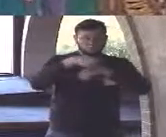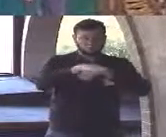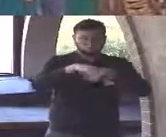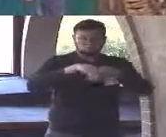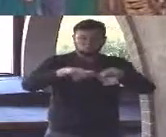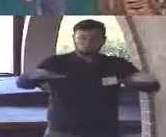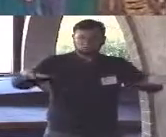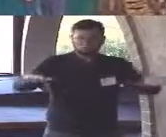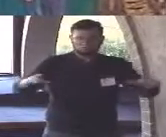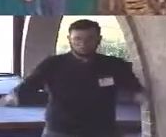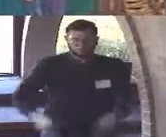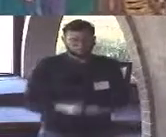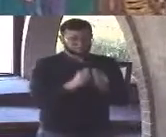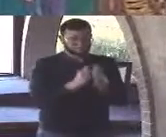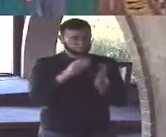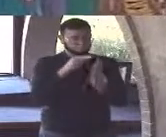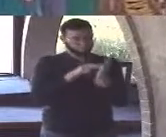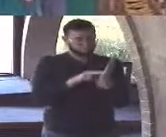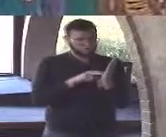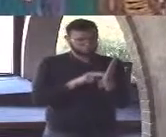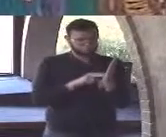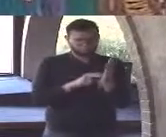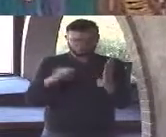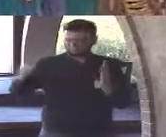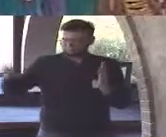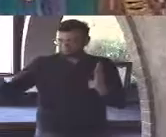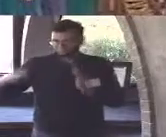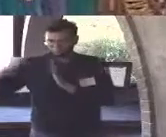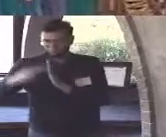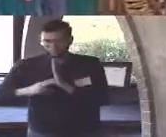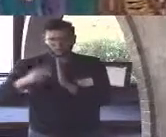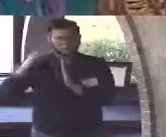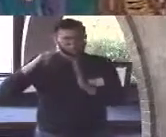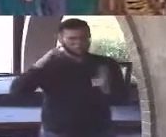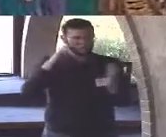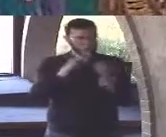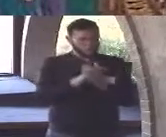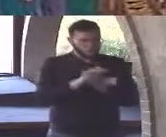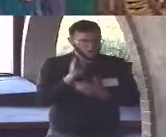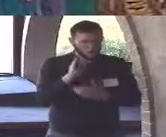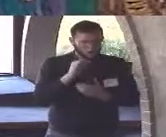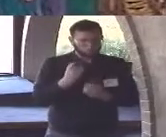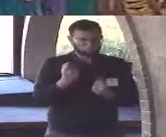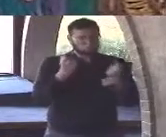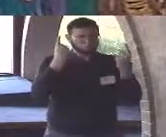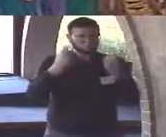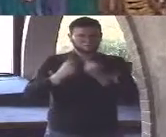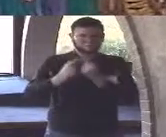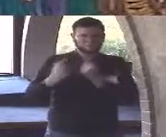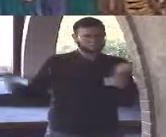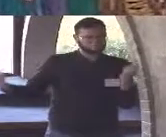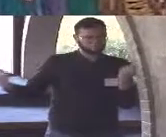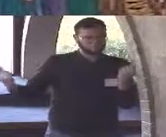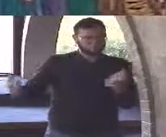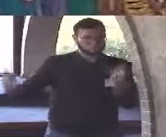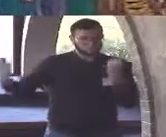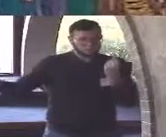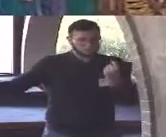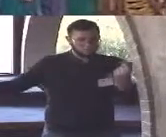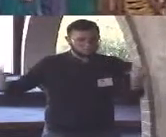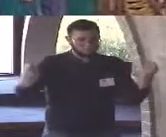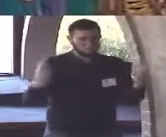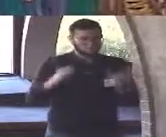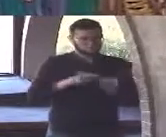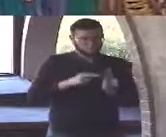meaning to any text the so-called author's interpretation of his or her own work is but